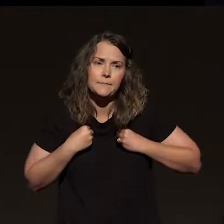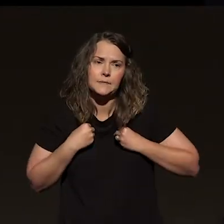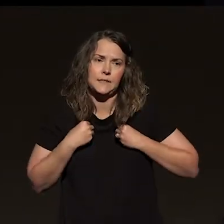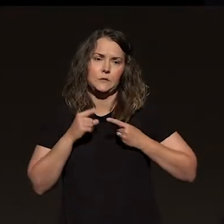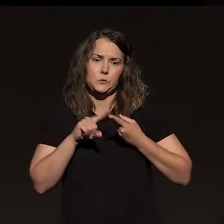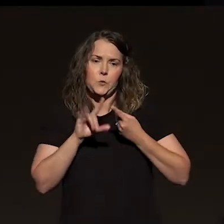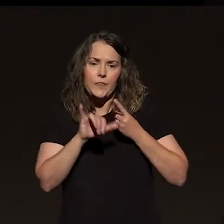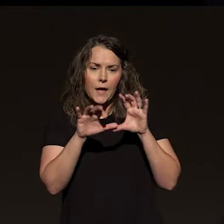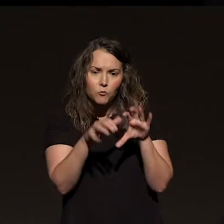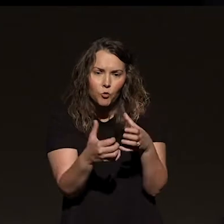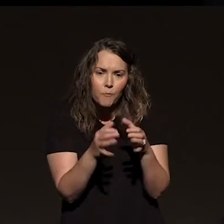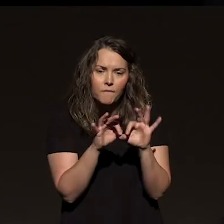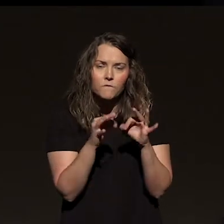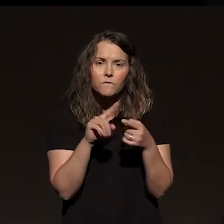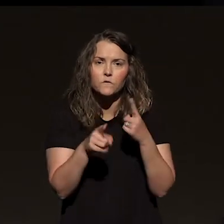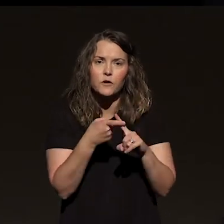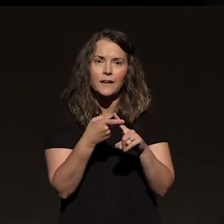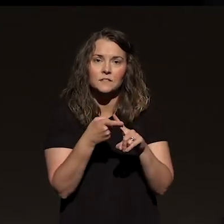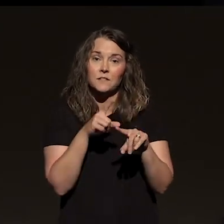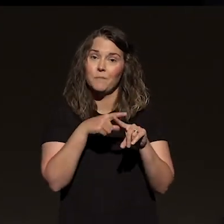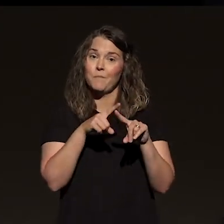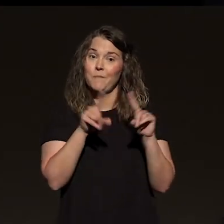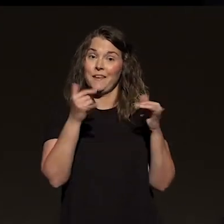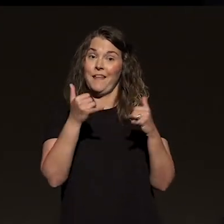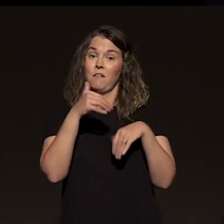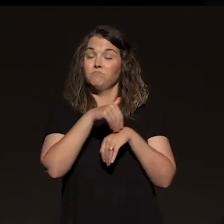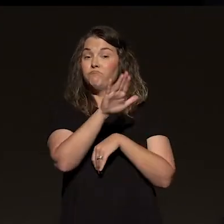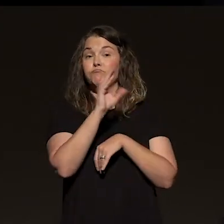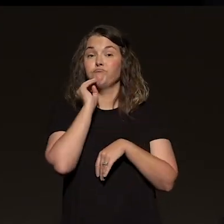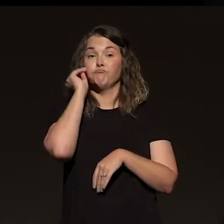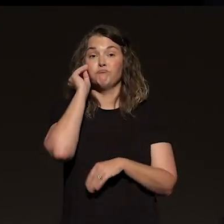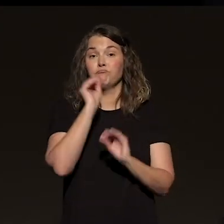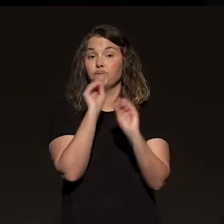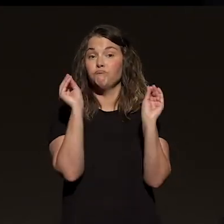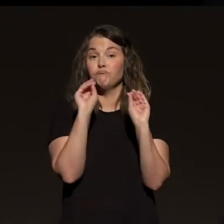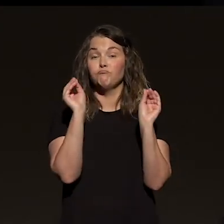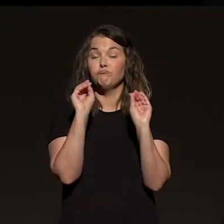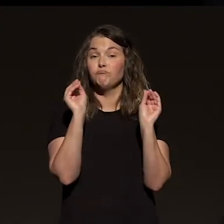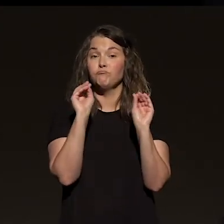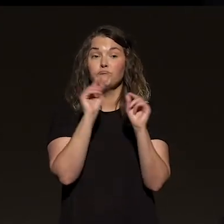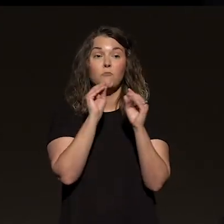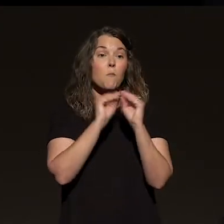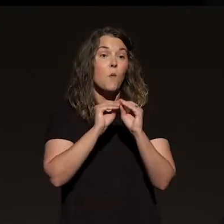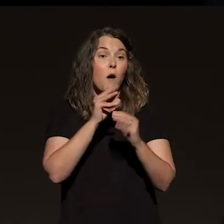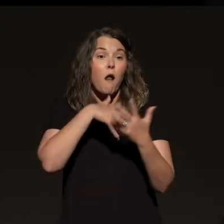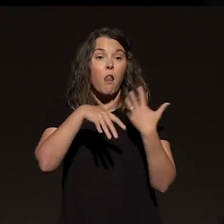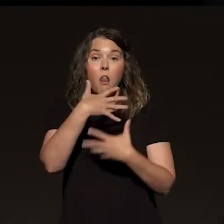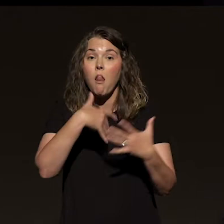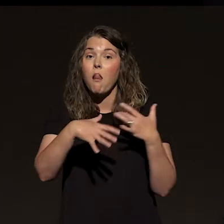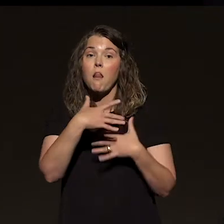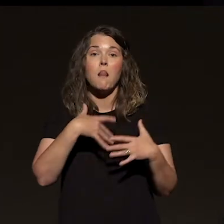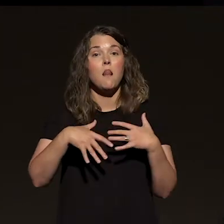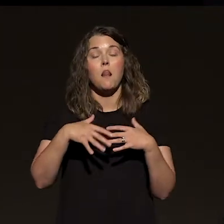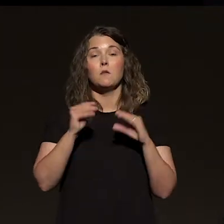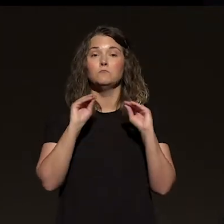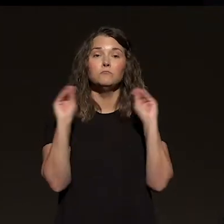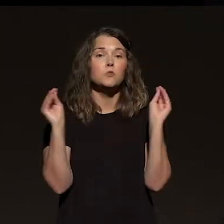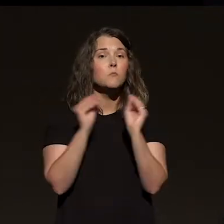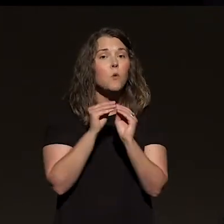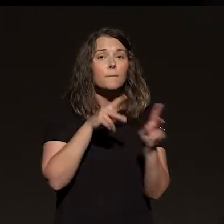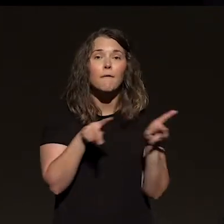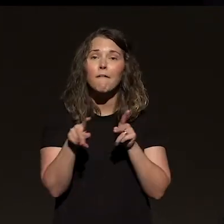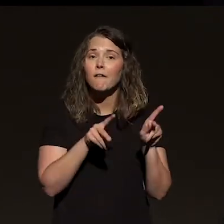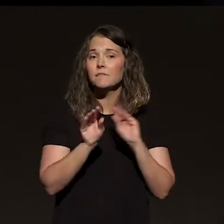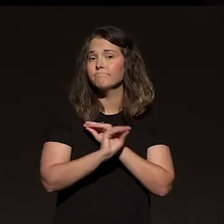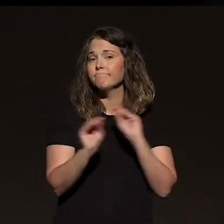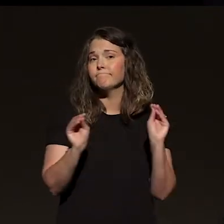or fraternity. And now, bro, they sent you home. Ain't no chapter meetings. Ain't no getting together and having a party. That's